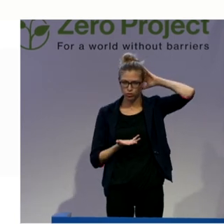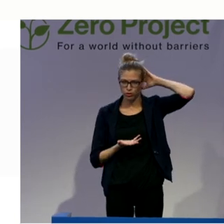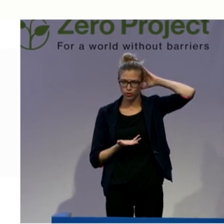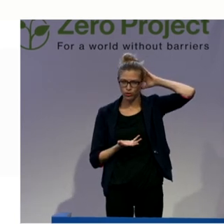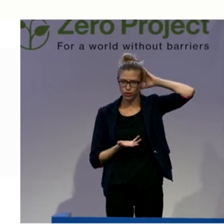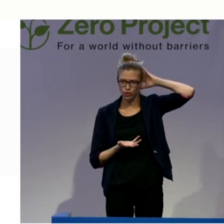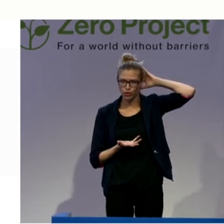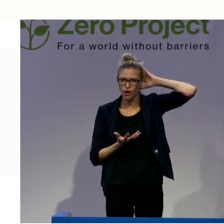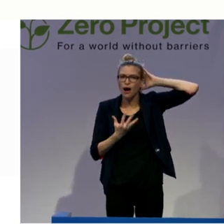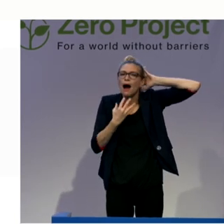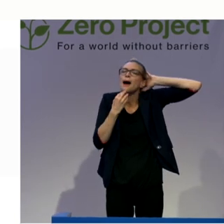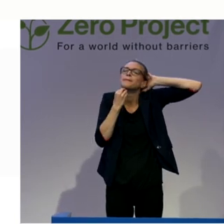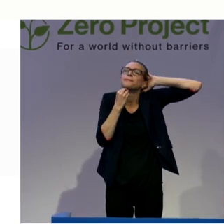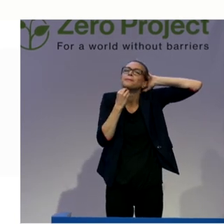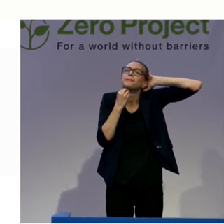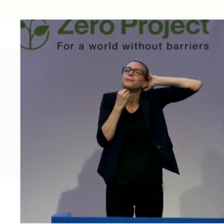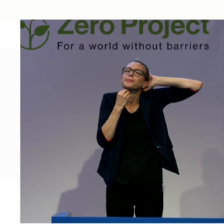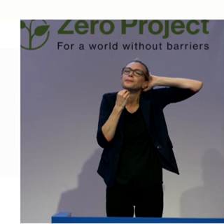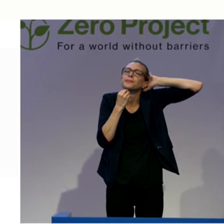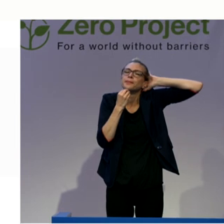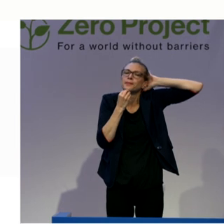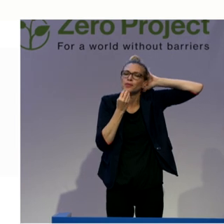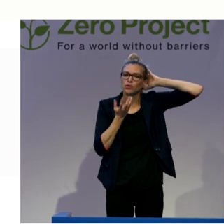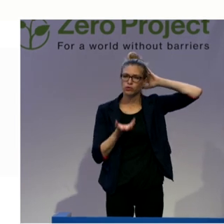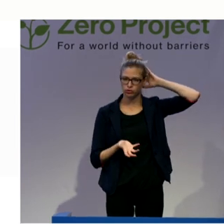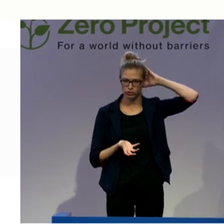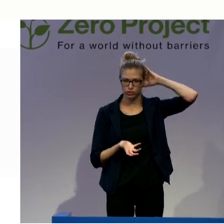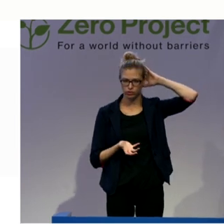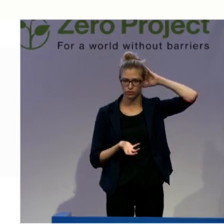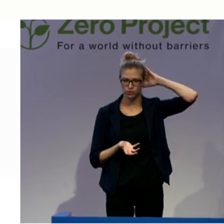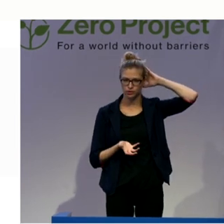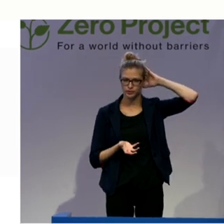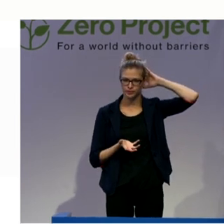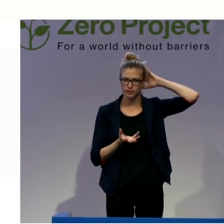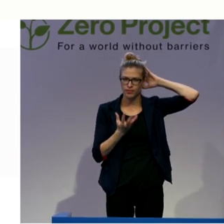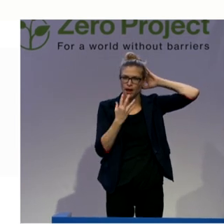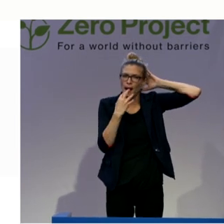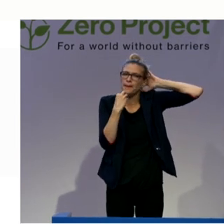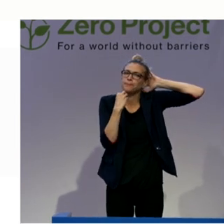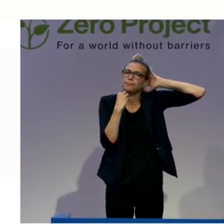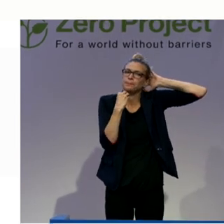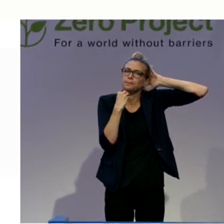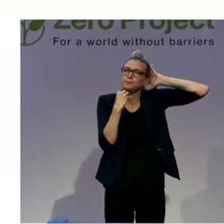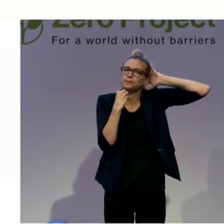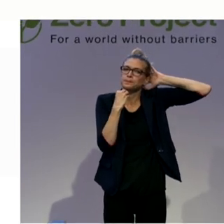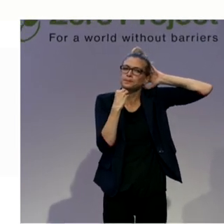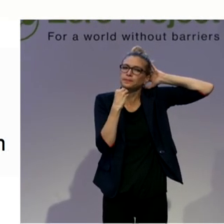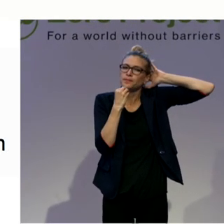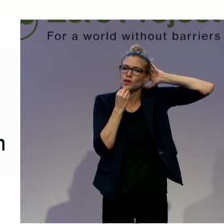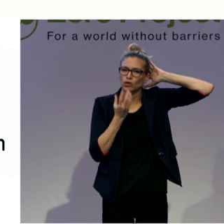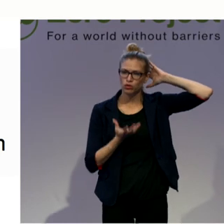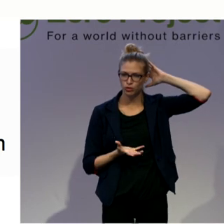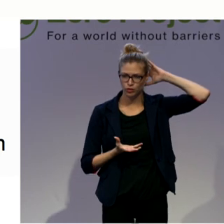Keep doing it. Inhale and move your shoulders up and move your shoulders down. Notice your